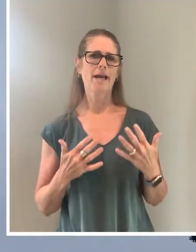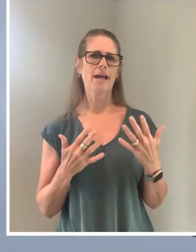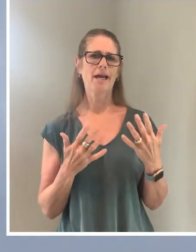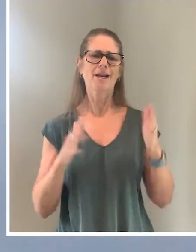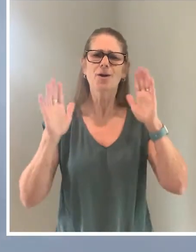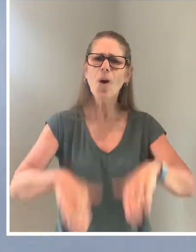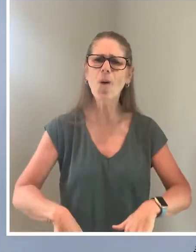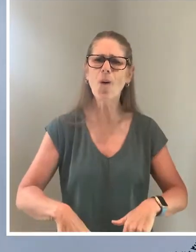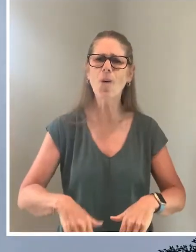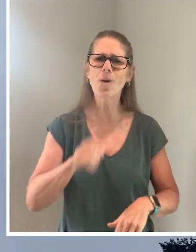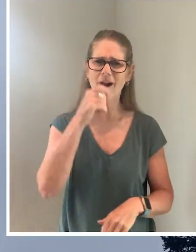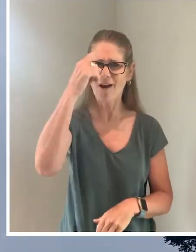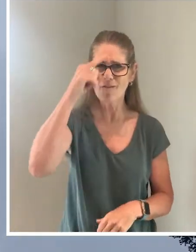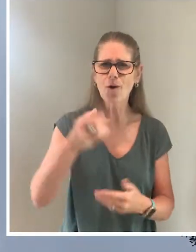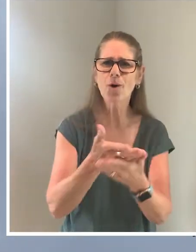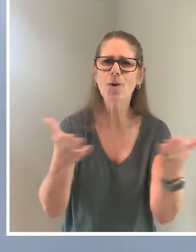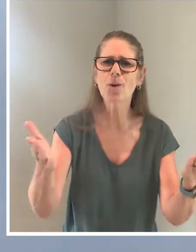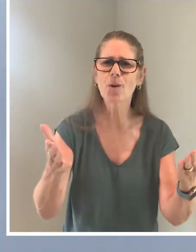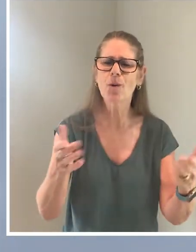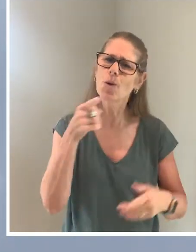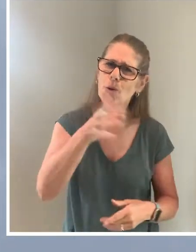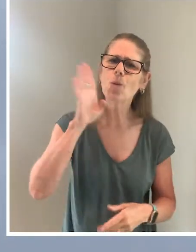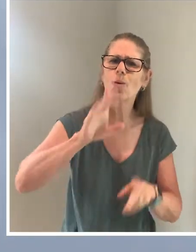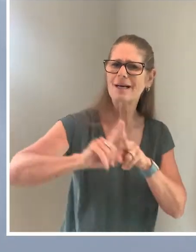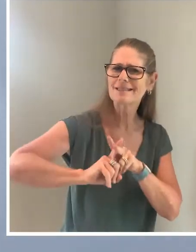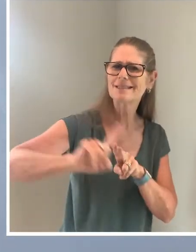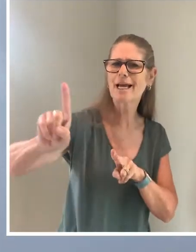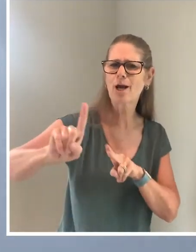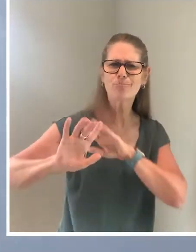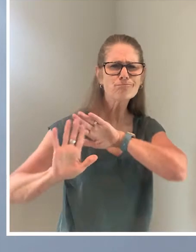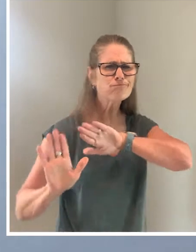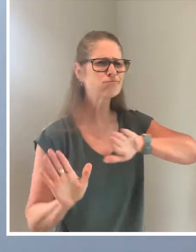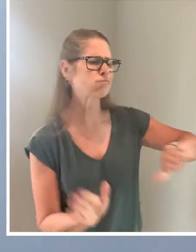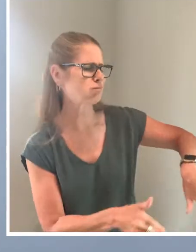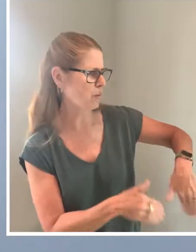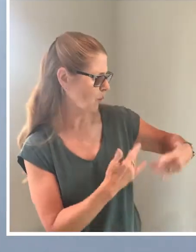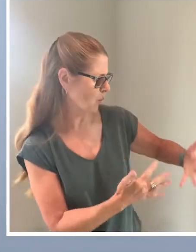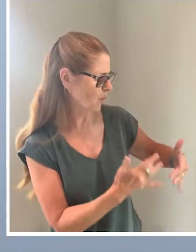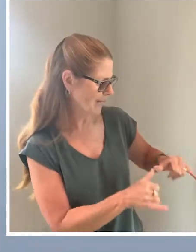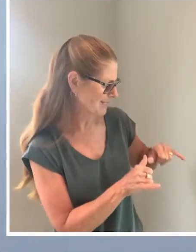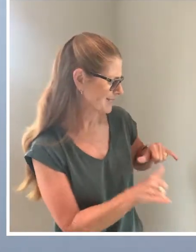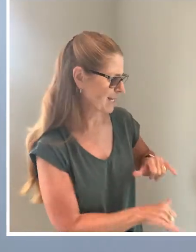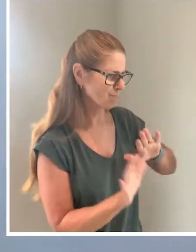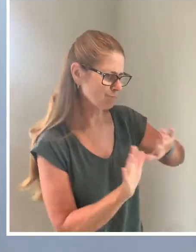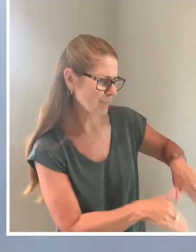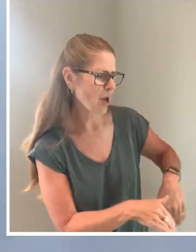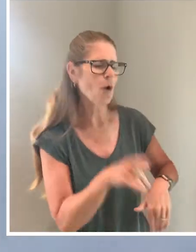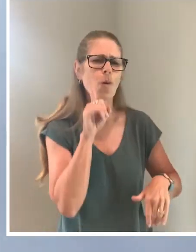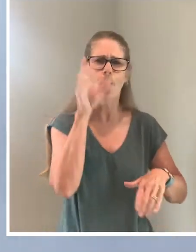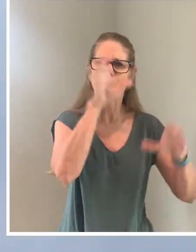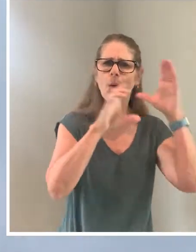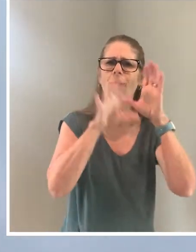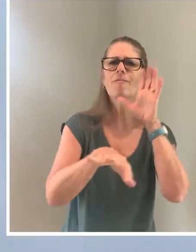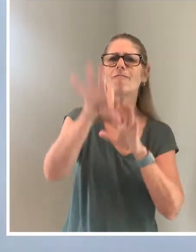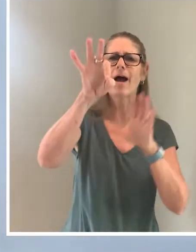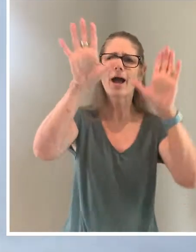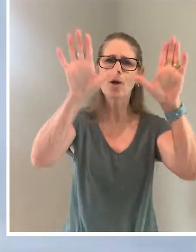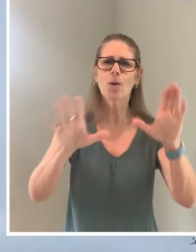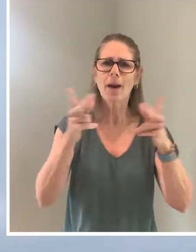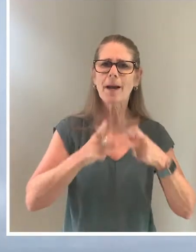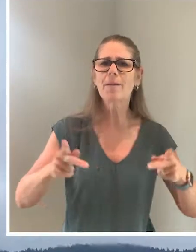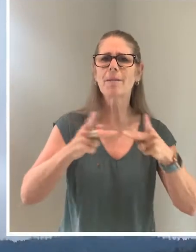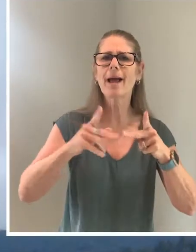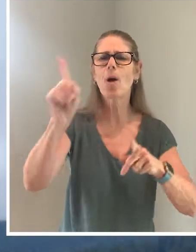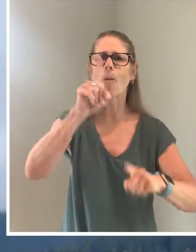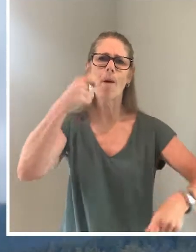No, that's not for you. Somehow you'll escape all that waiting and staying. You'll find the bright places where boom bands are